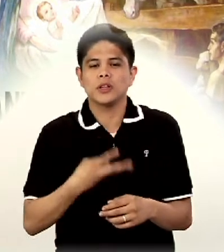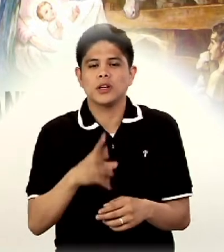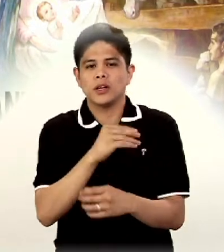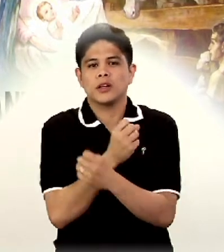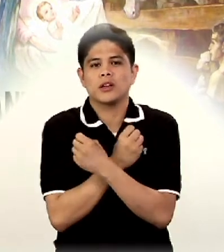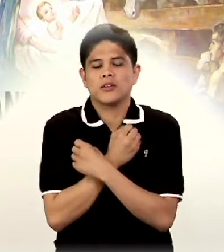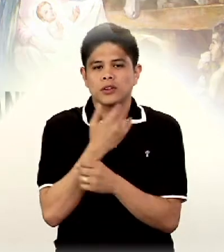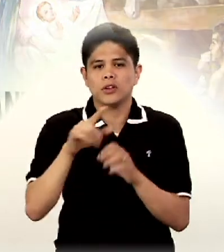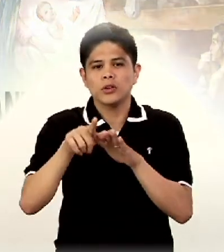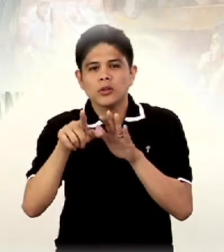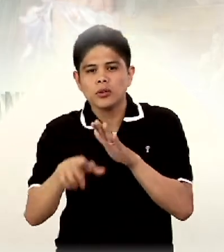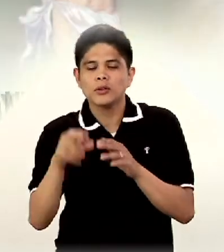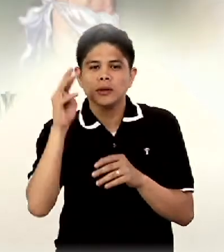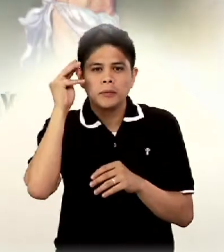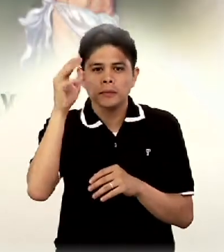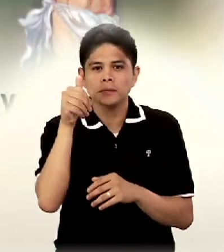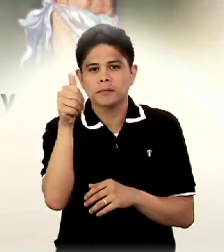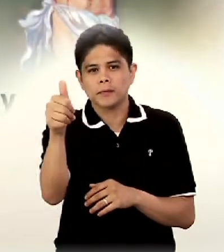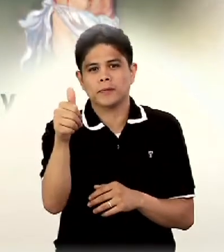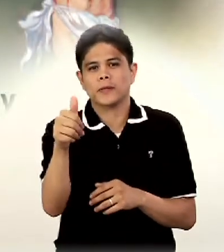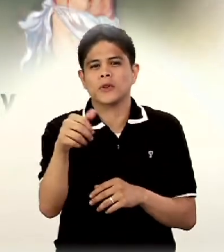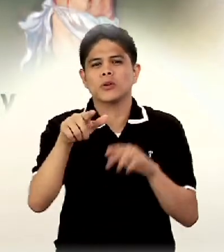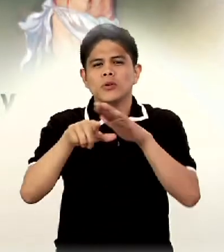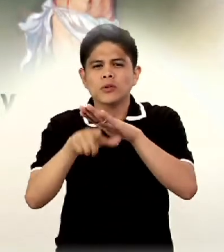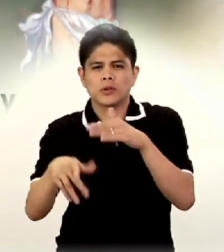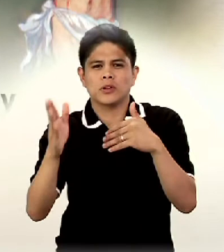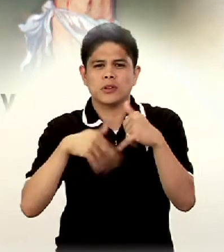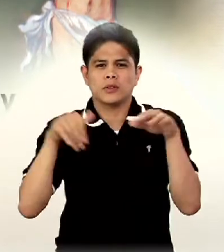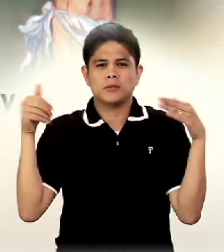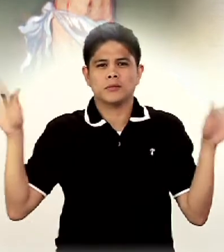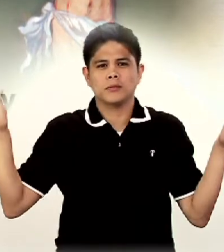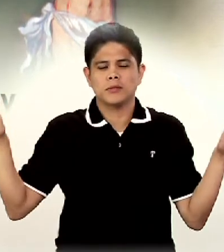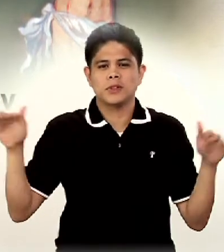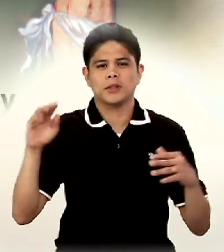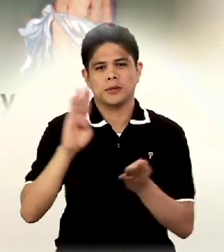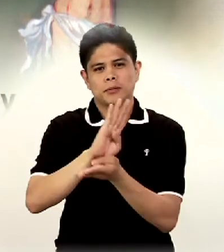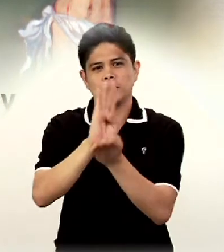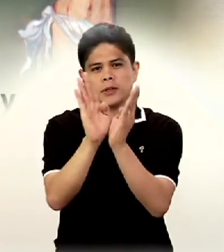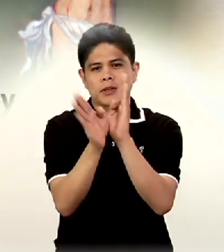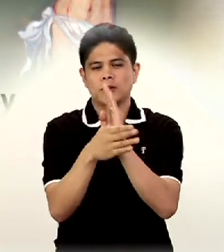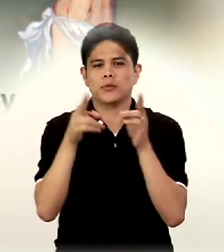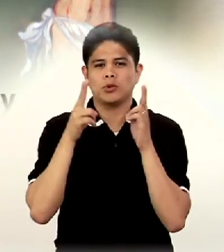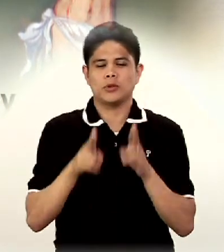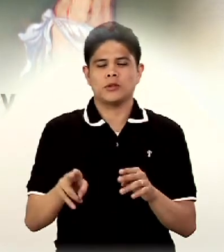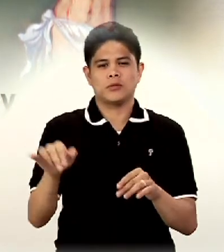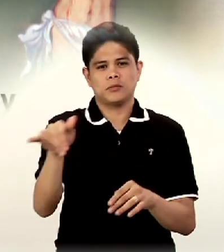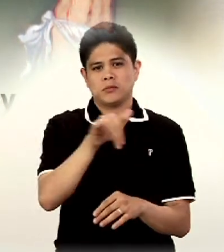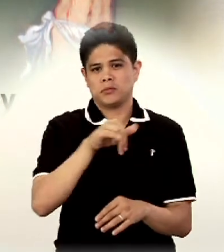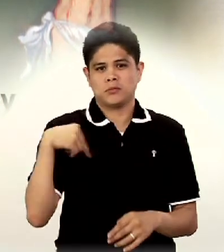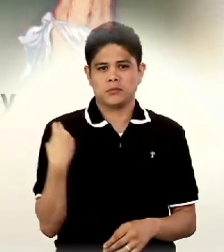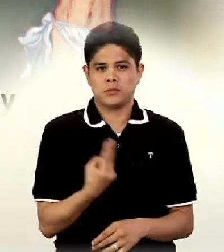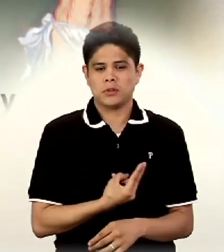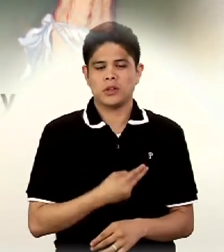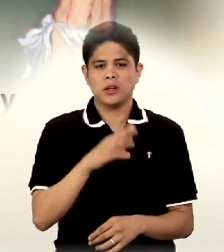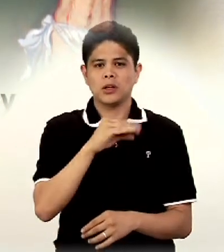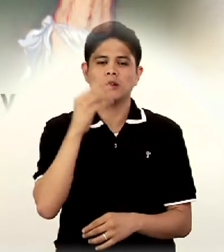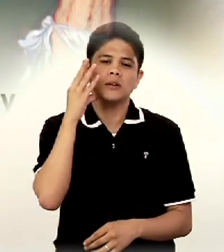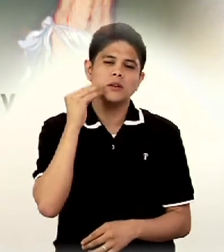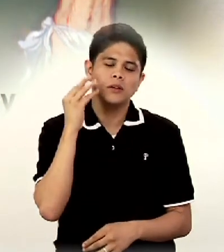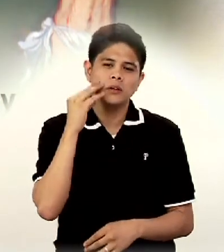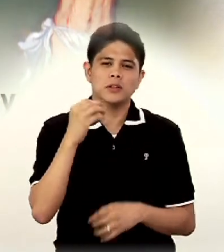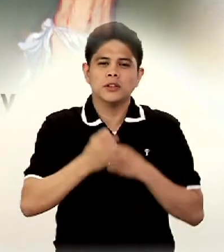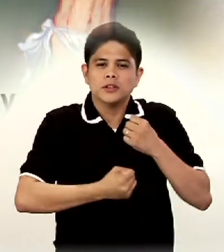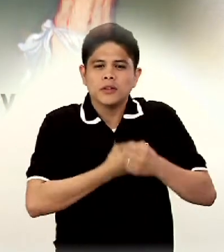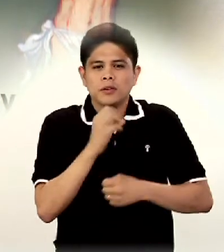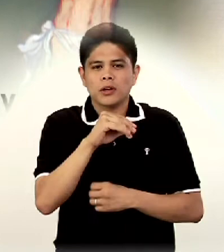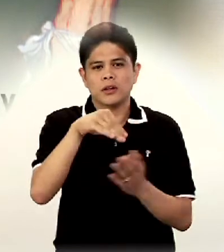lovingly, lowered himself, lower than the angels. He became human like us and experienced suffering and